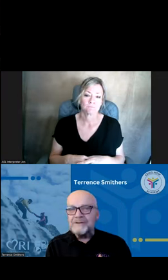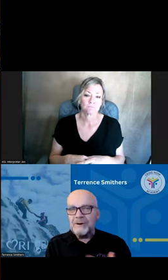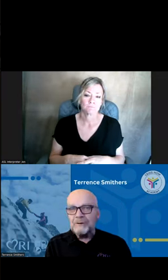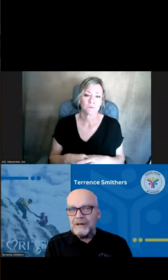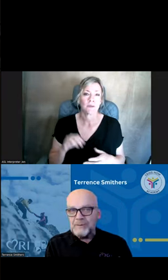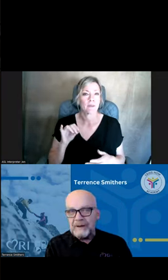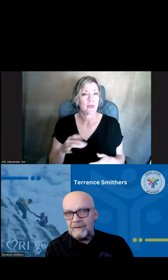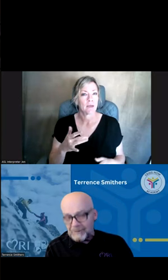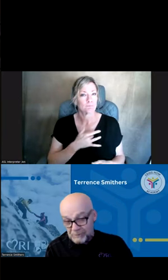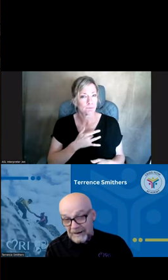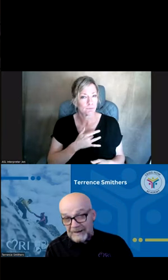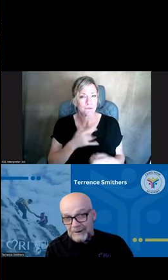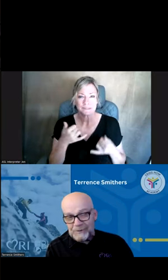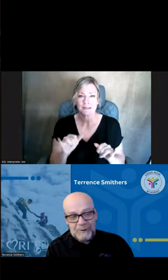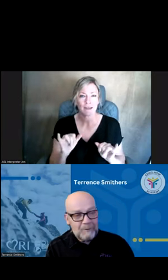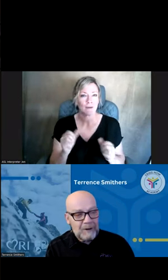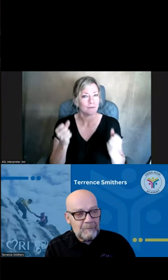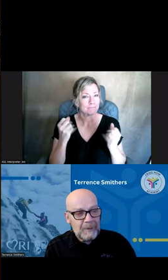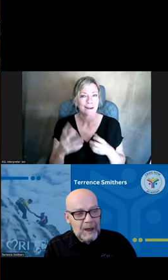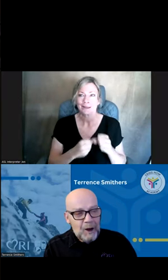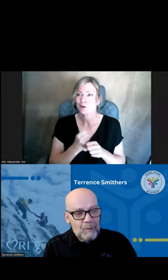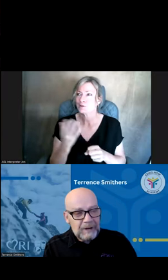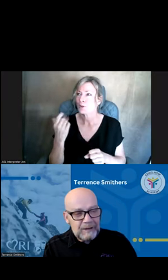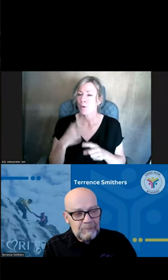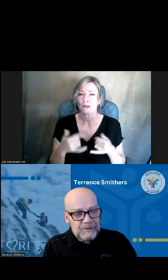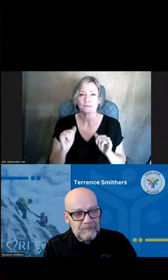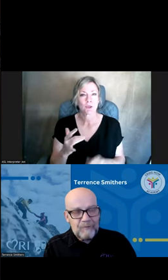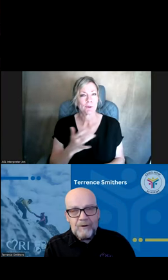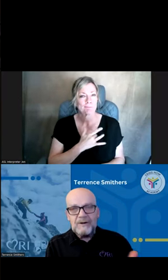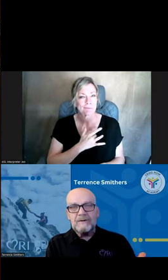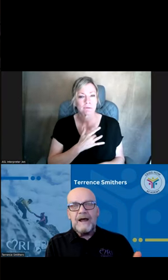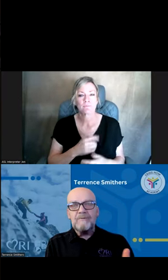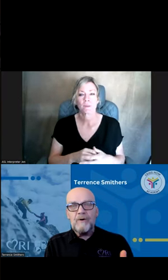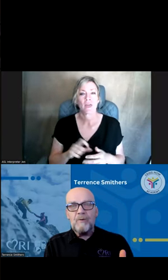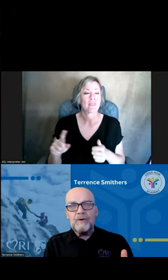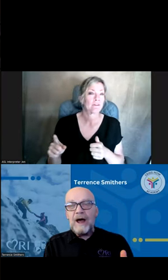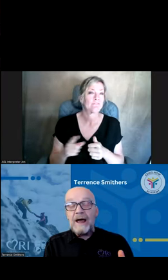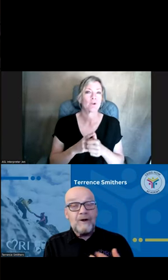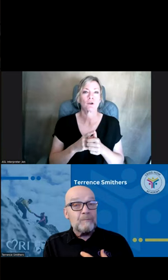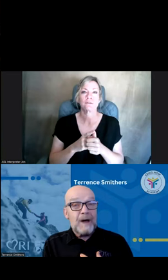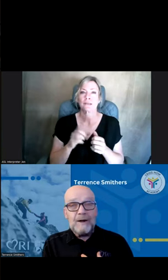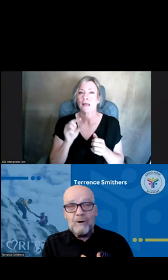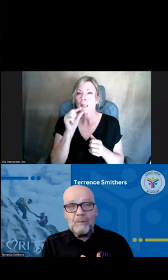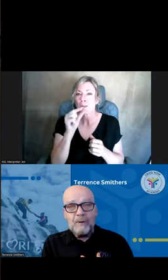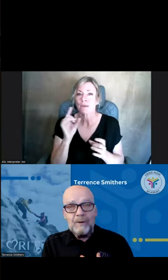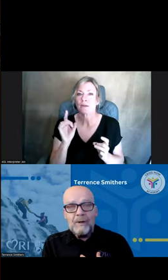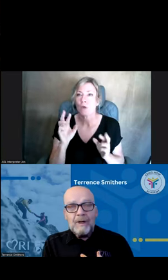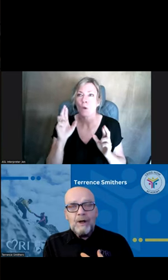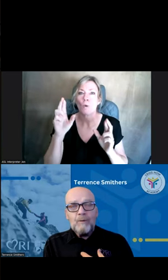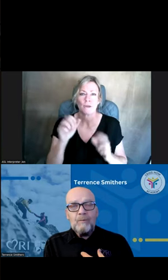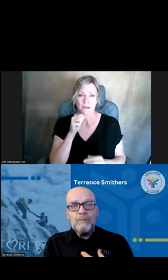That still hits me. This was many years ago. But it was the first light of hope. Not my hope,